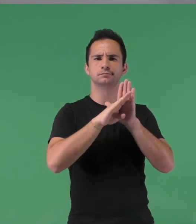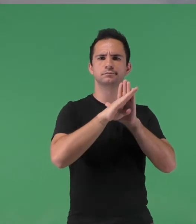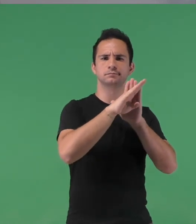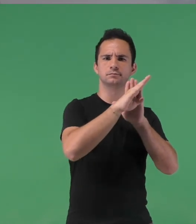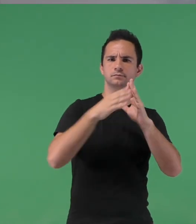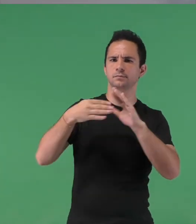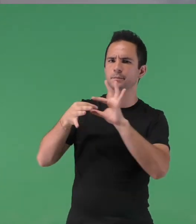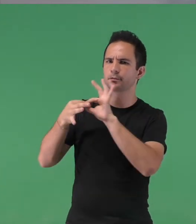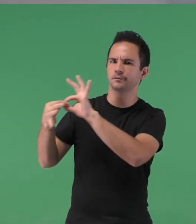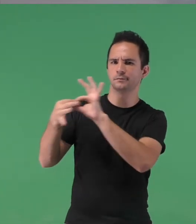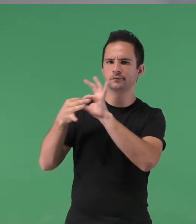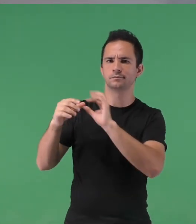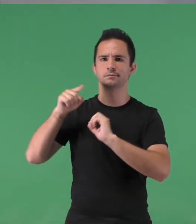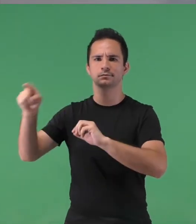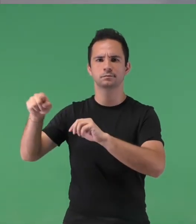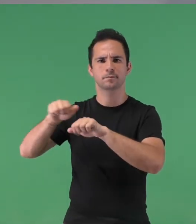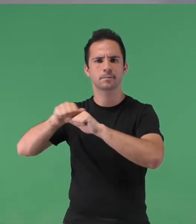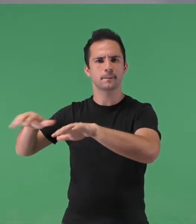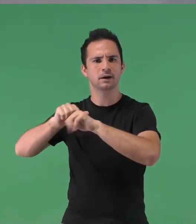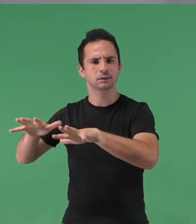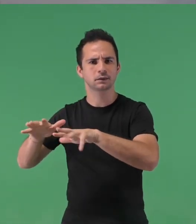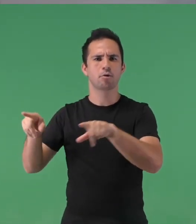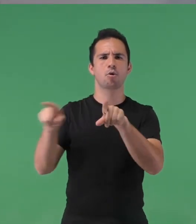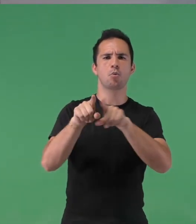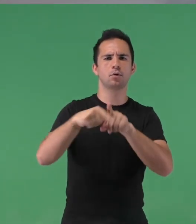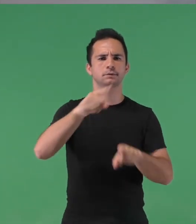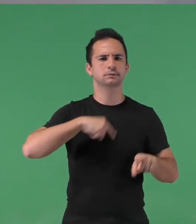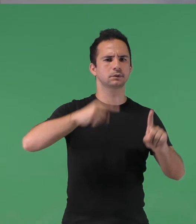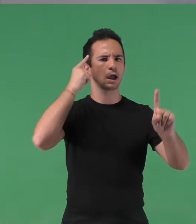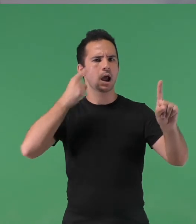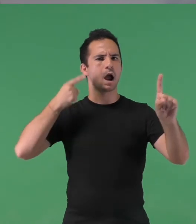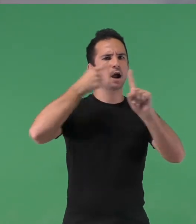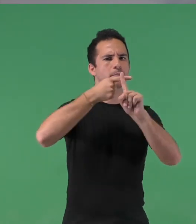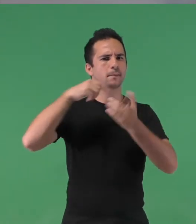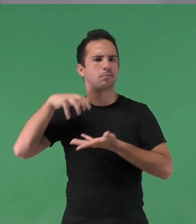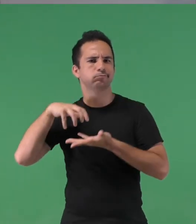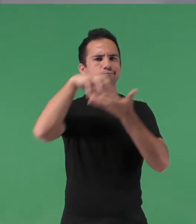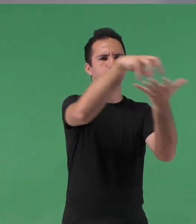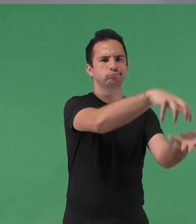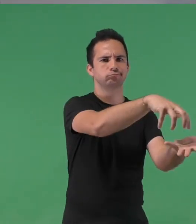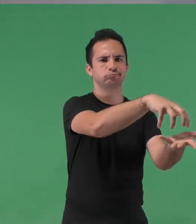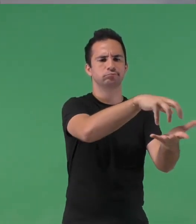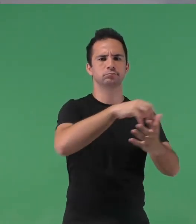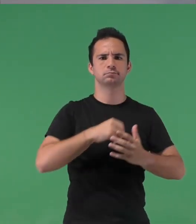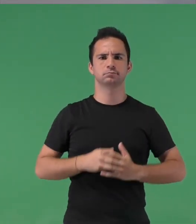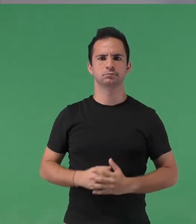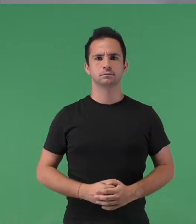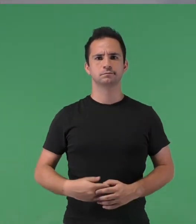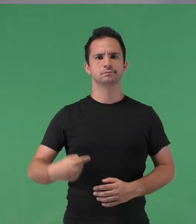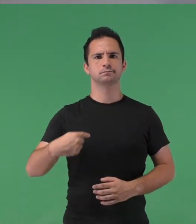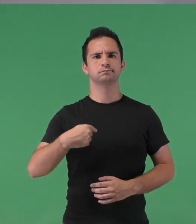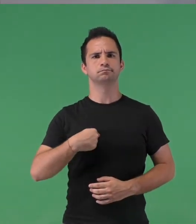with the media that want and would like to contribute to the advocacy of our story or with win-win partnerships with our other